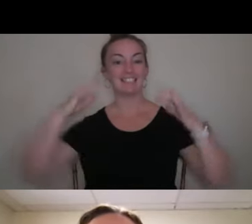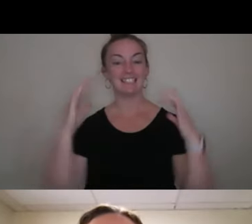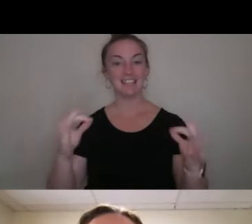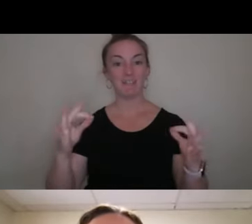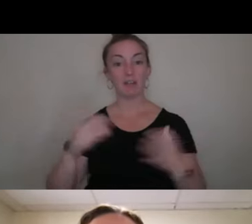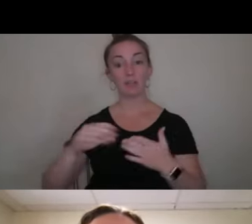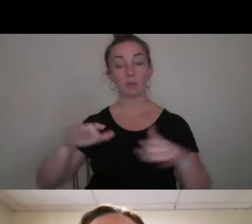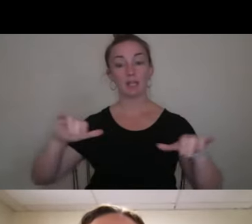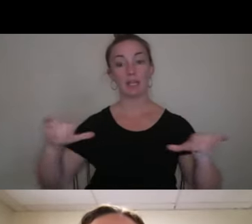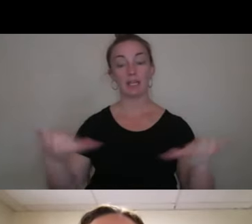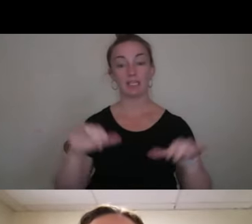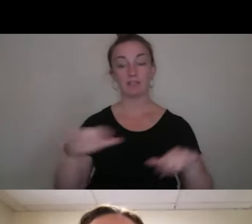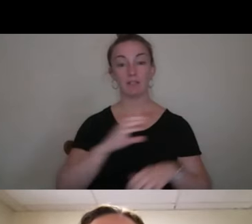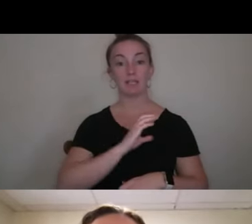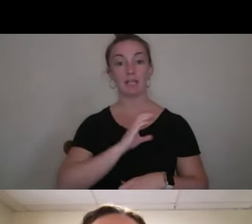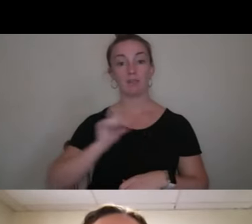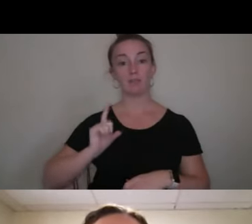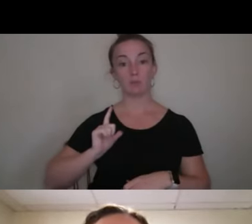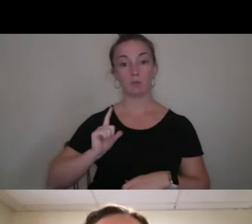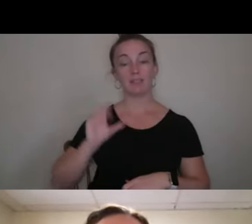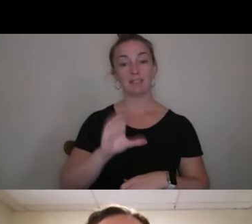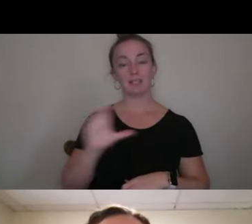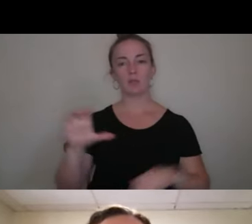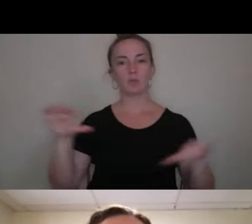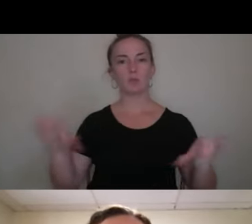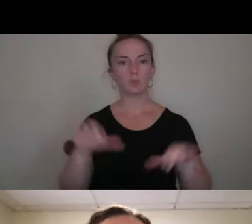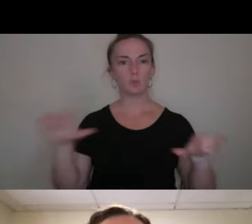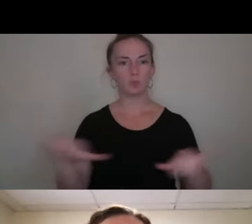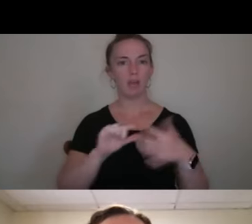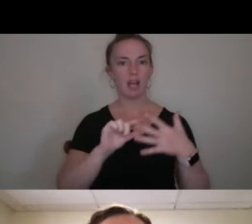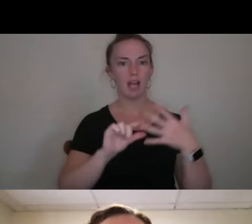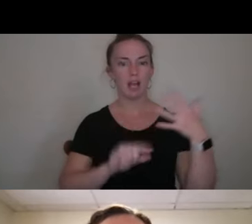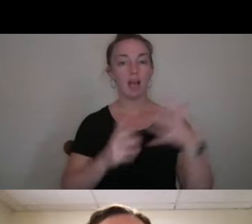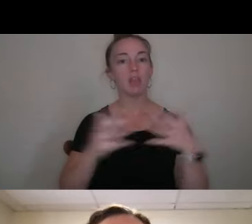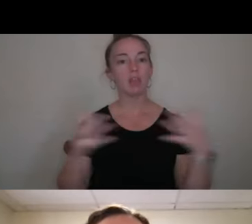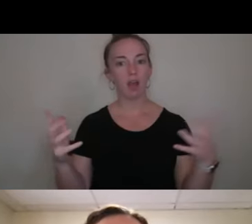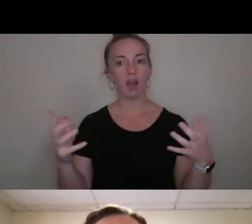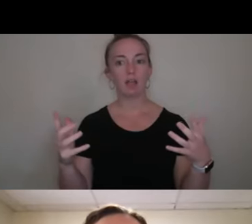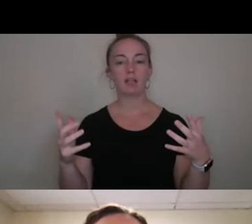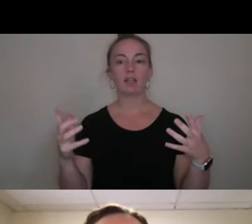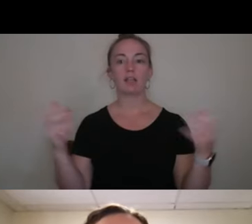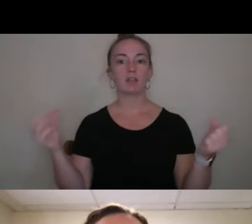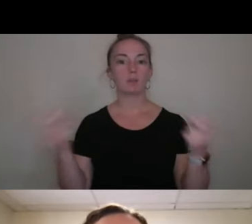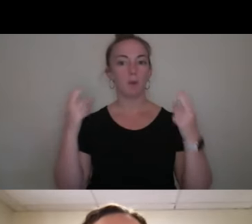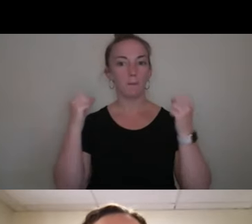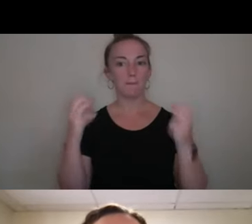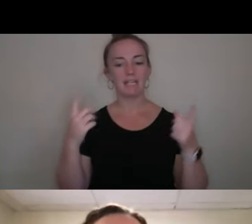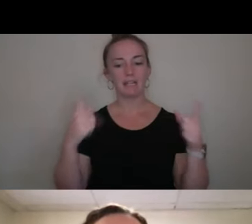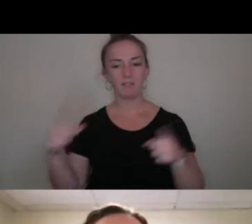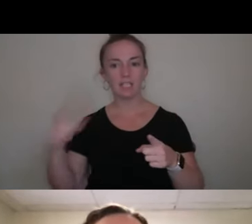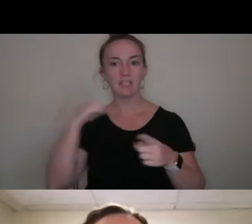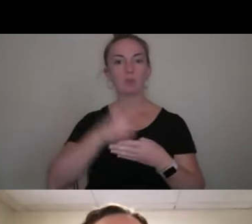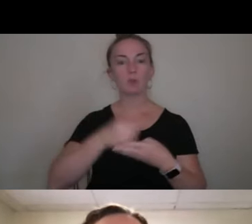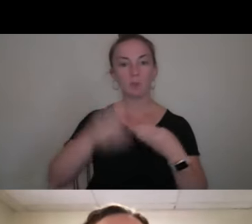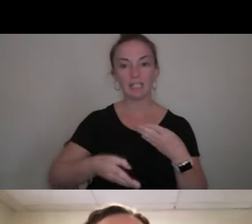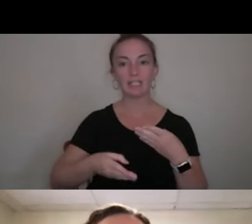Student Activity Council and Center, they do a lot. And like they throw a lot of like events for like weekends